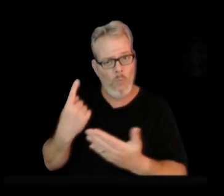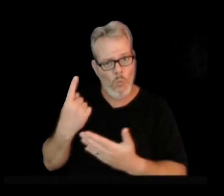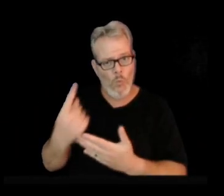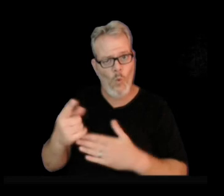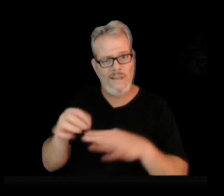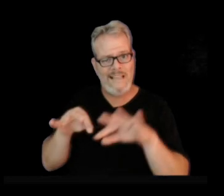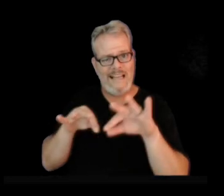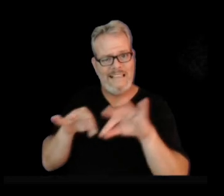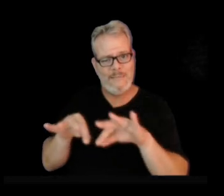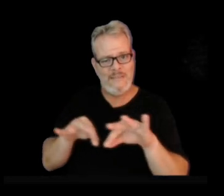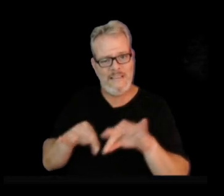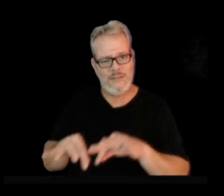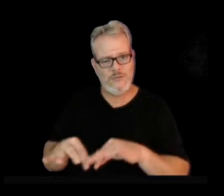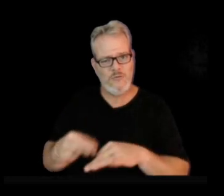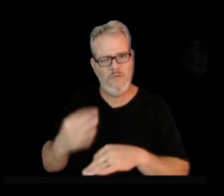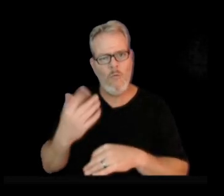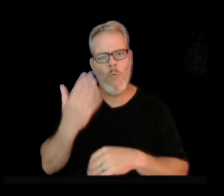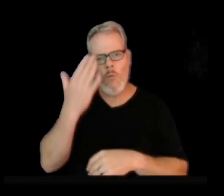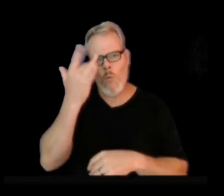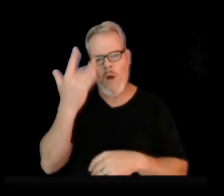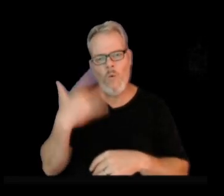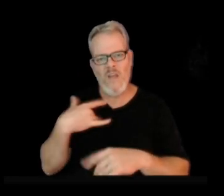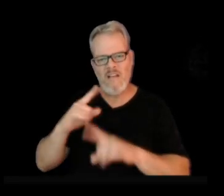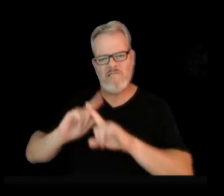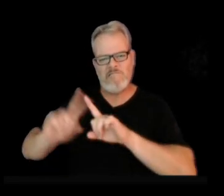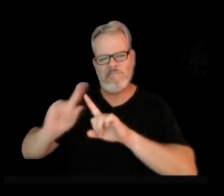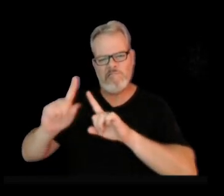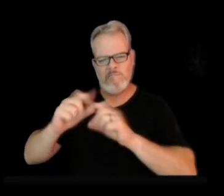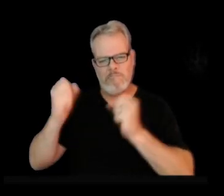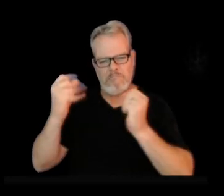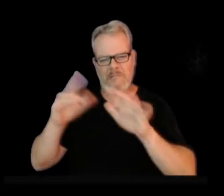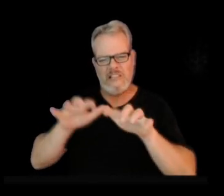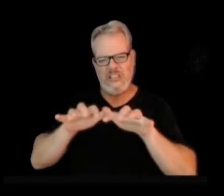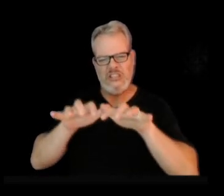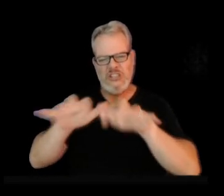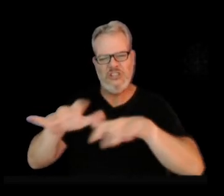end of that intrusion area.